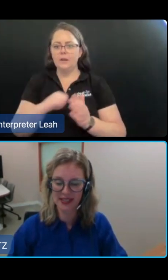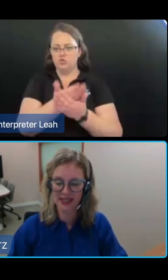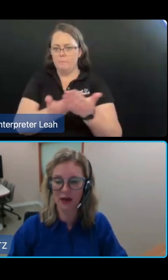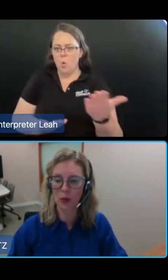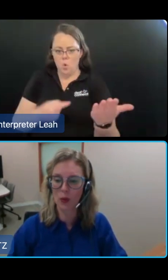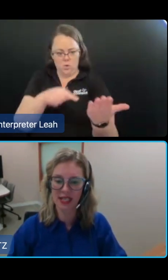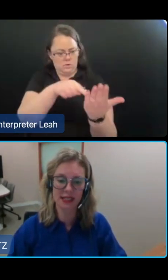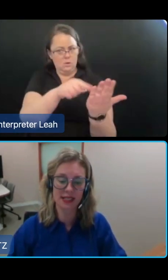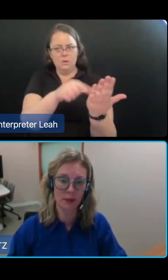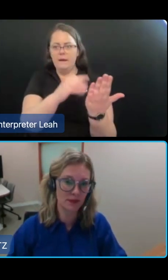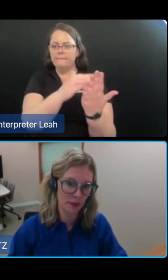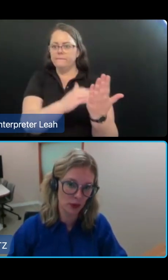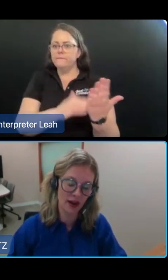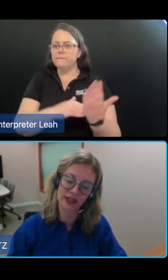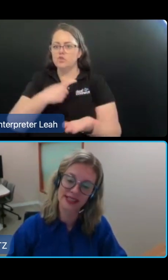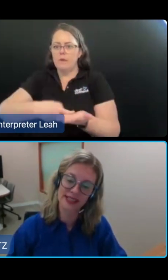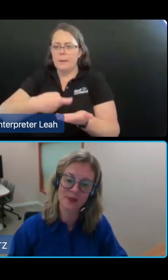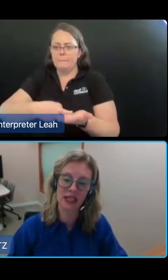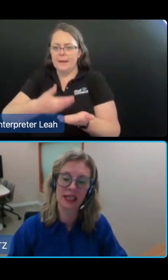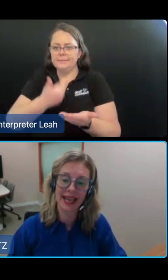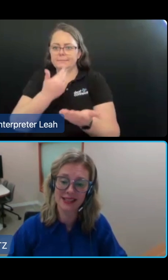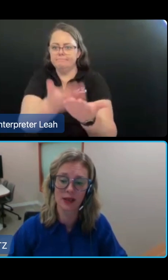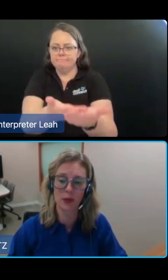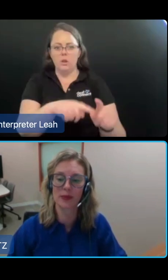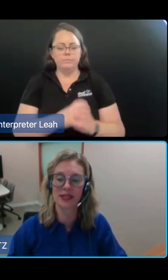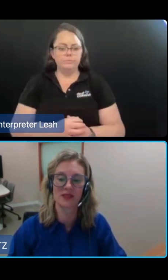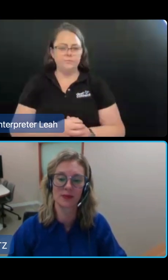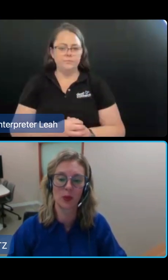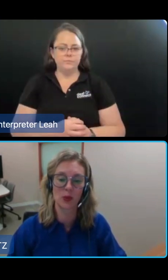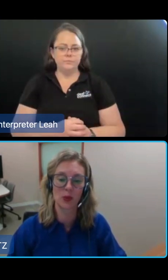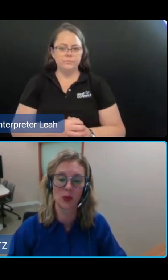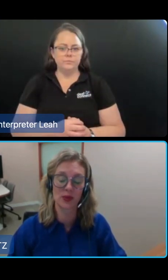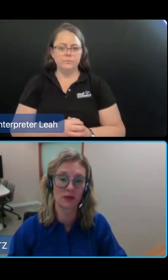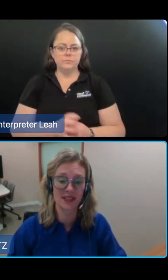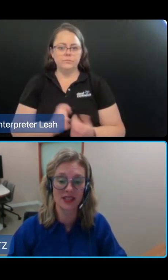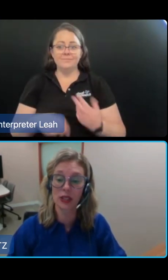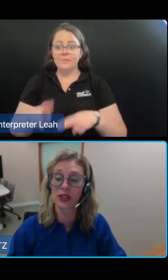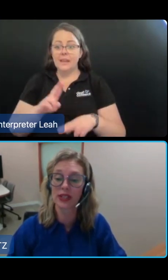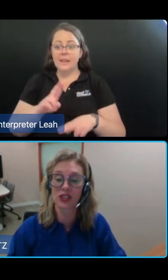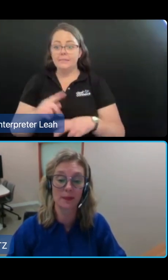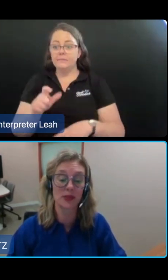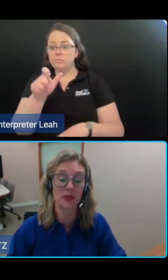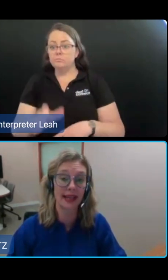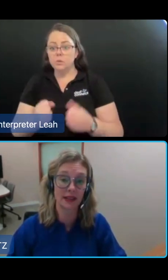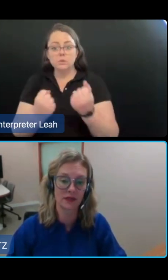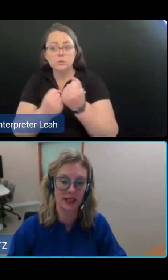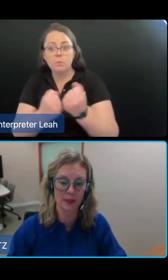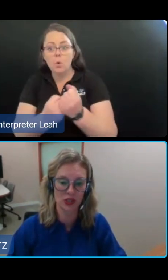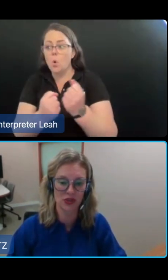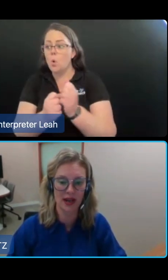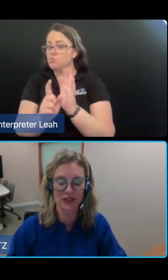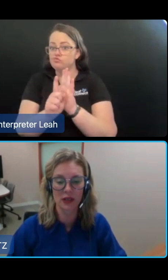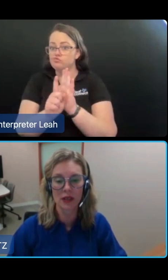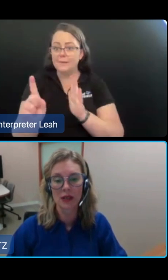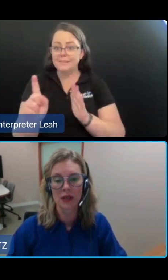provisions about appointing, temporarily suspending and cancelling appointments of supporters and representatives are included in Chapter 8 of the